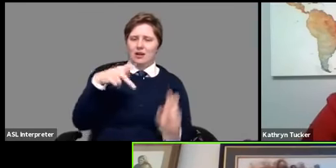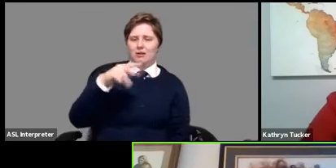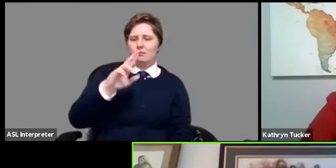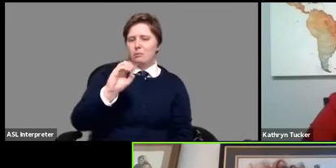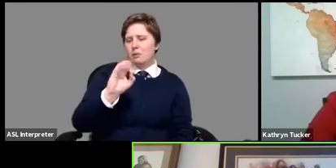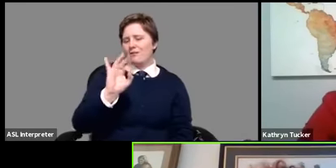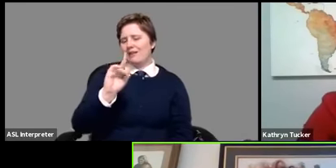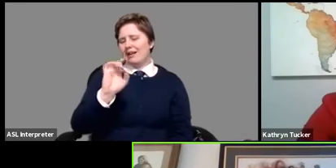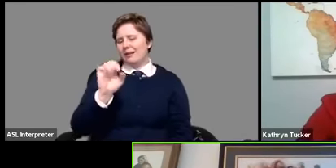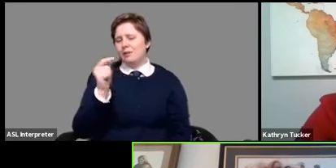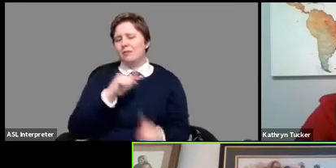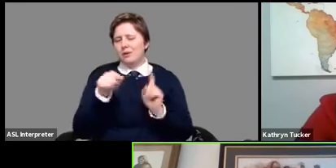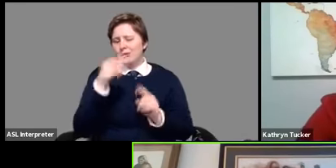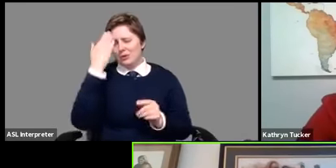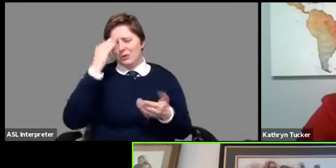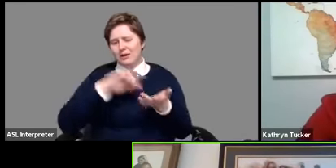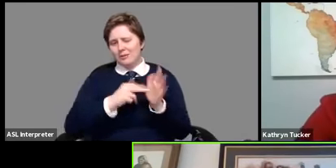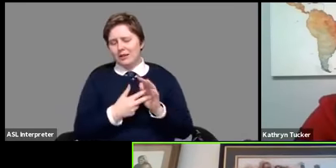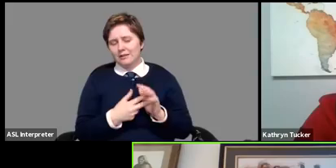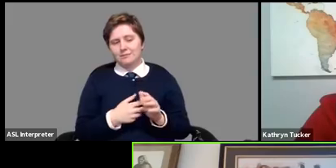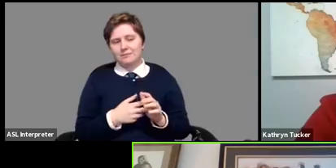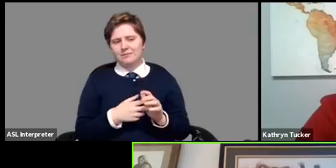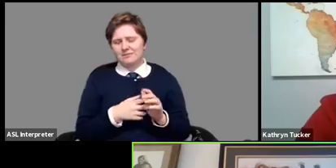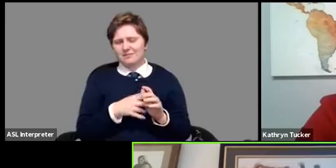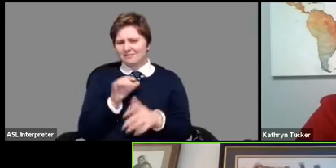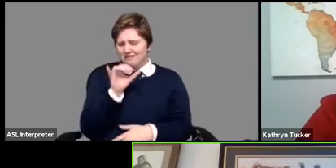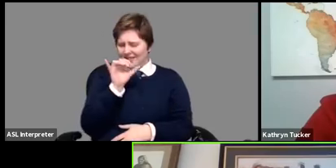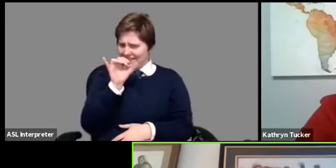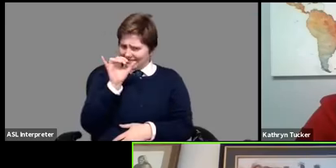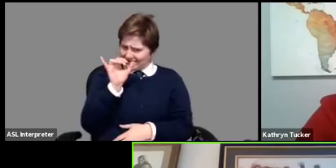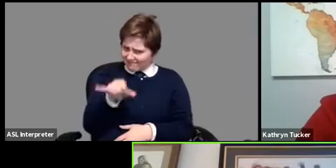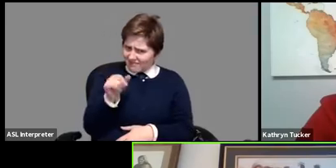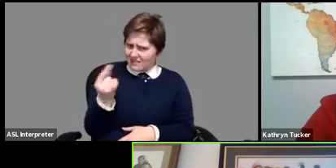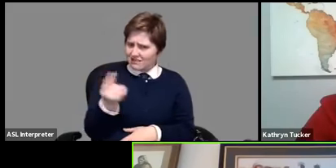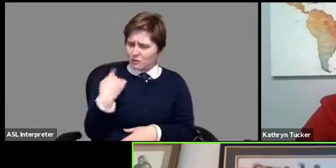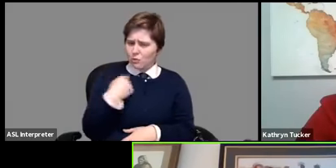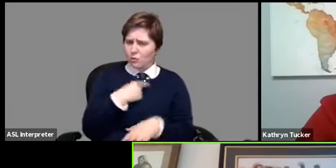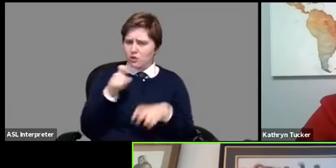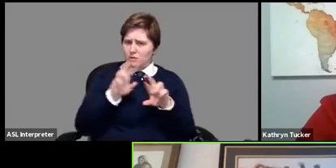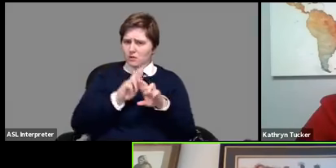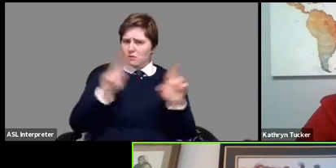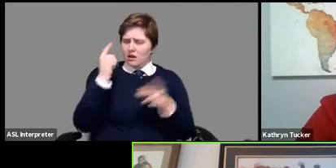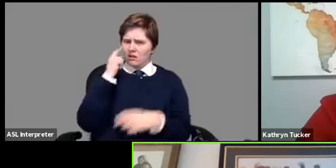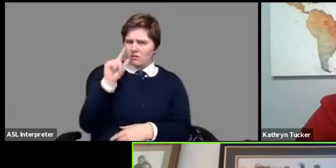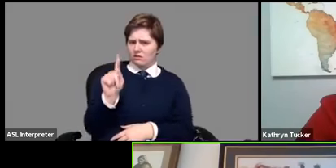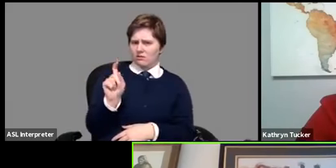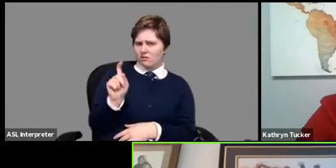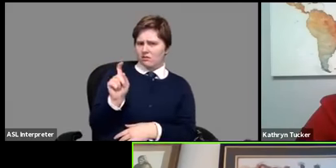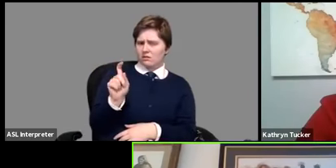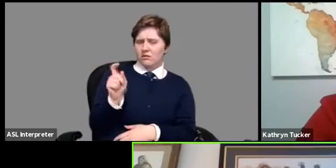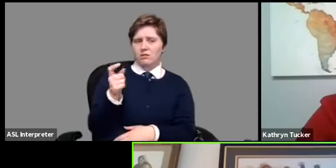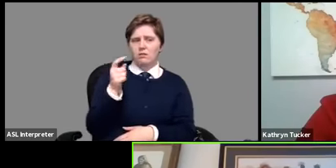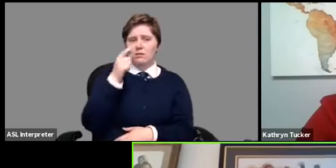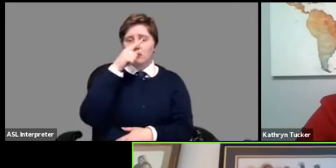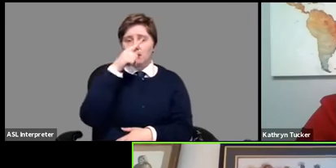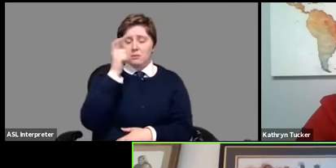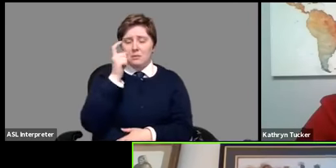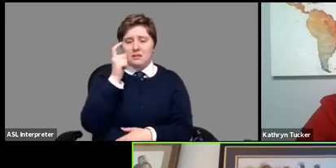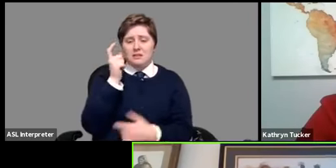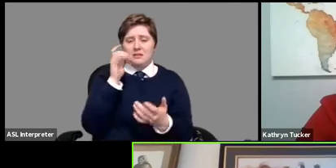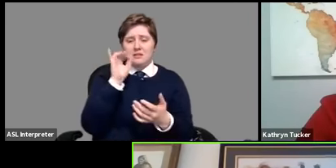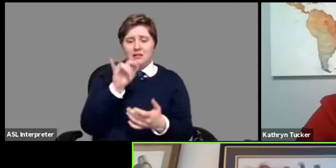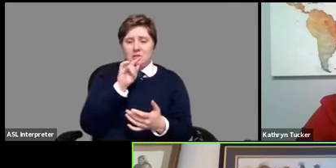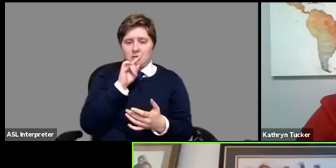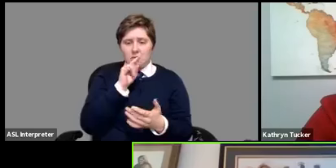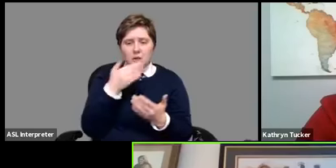what i'm talking about and is is that something that we should be prepared for um because it is really